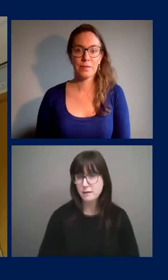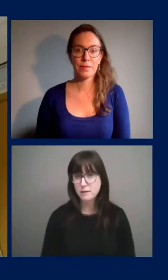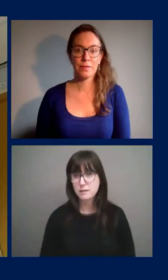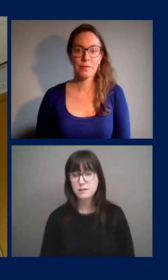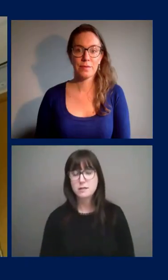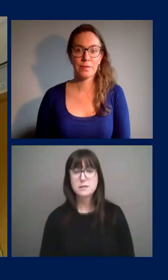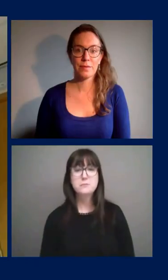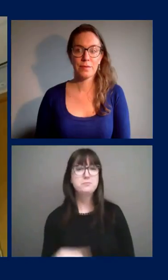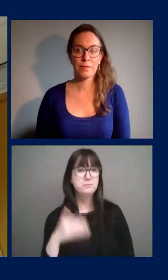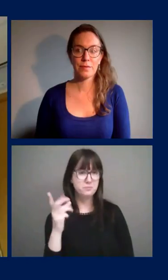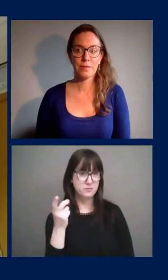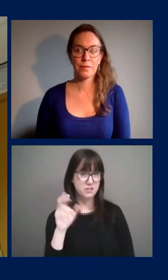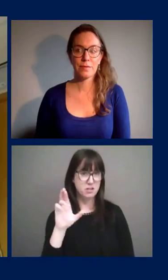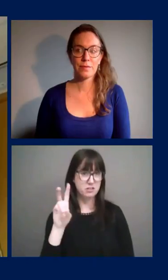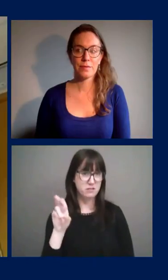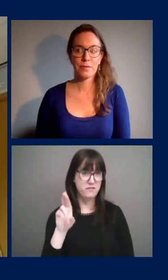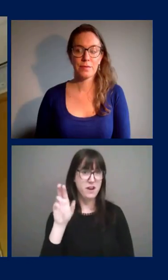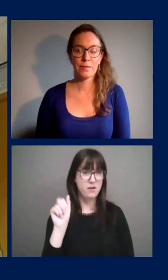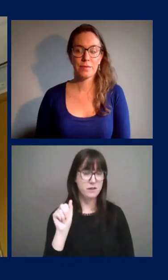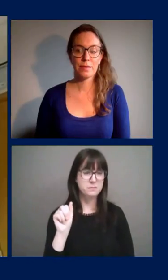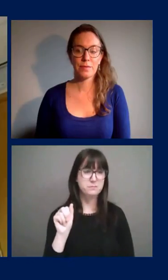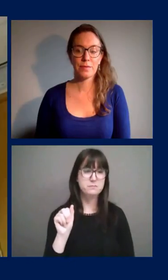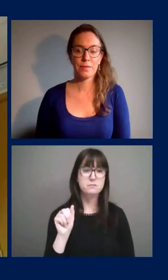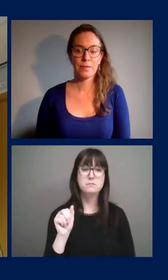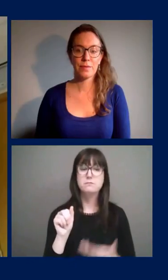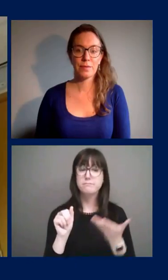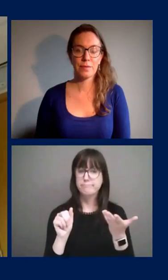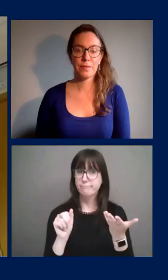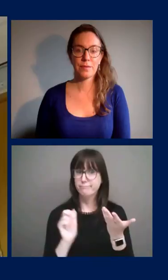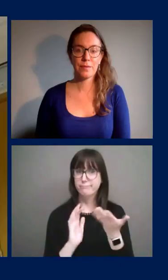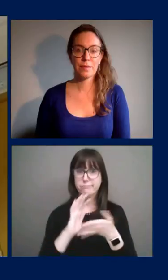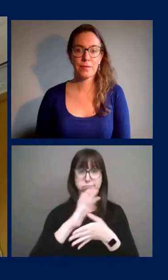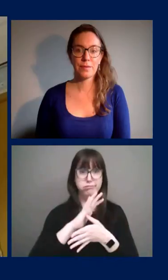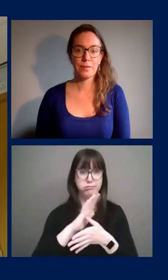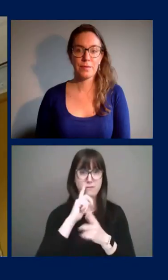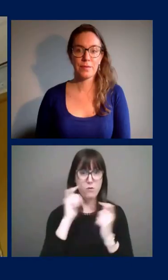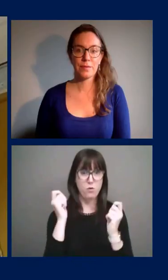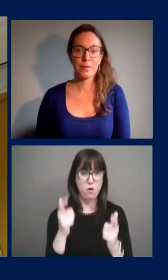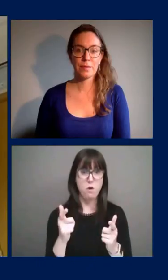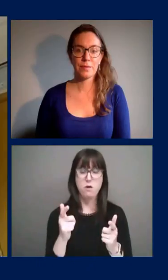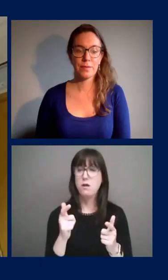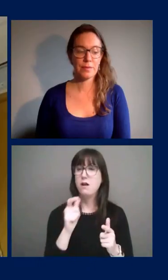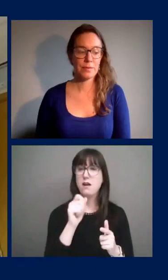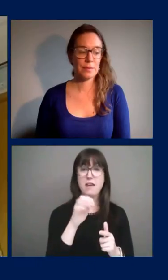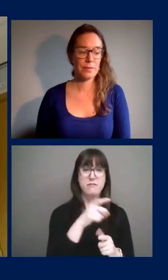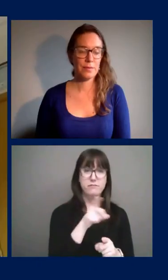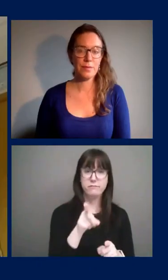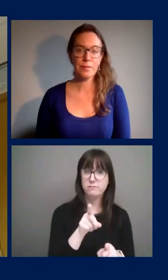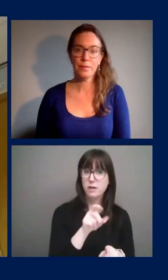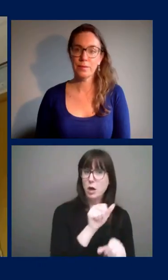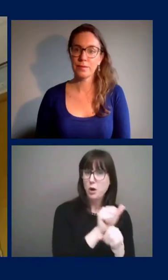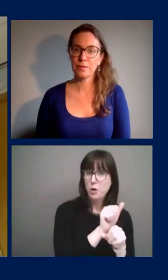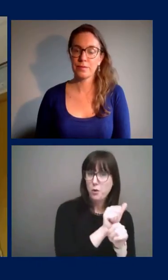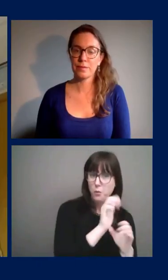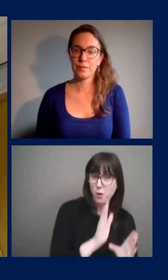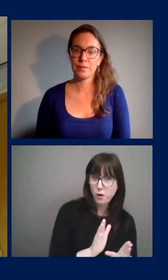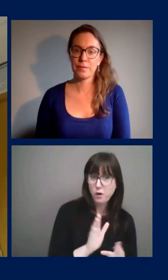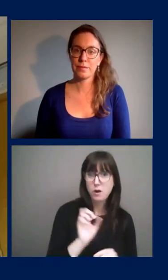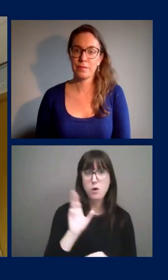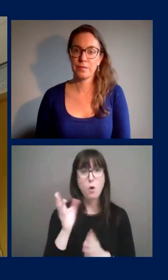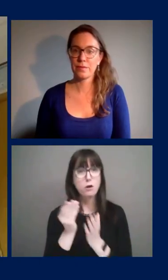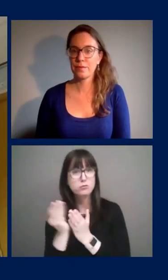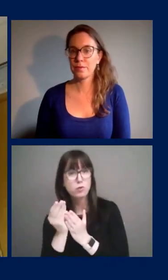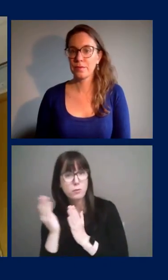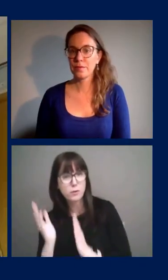Uh, you know, I think the priority for everybody, whether you're a customer or, uh, uh, an, an employer or an